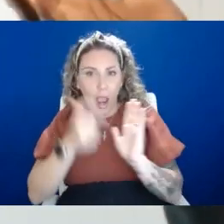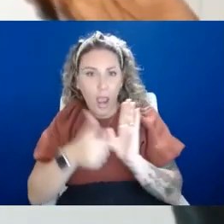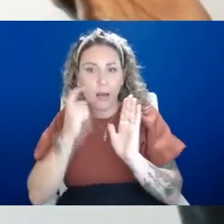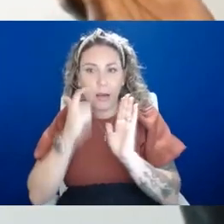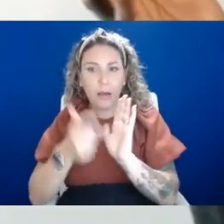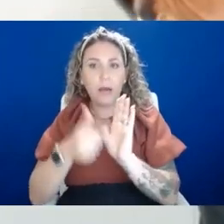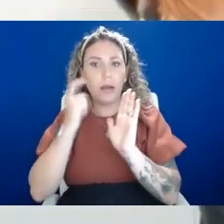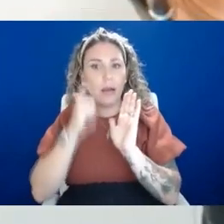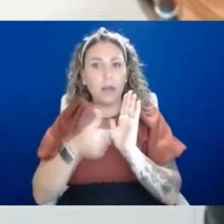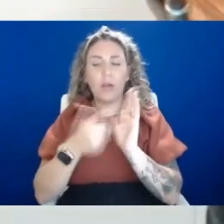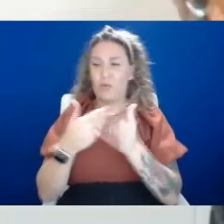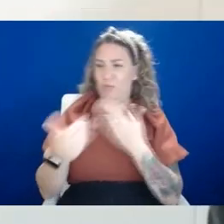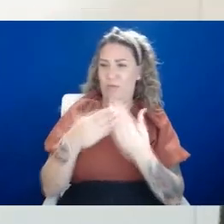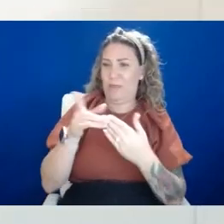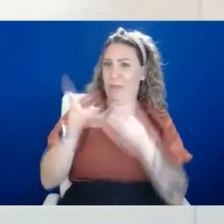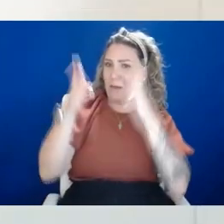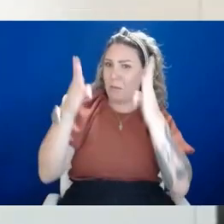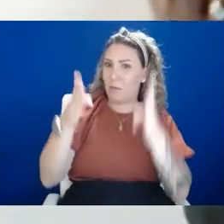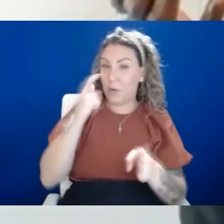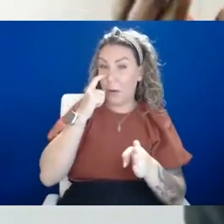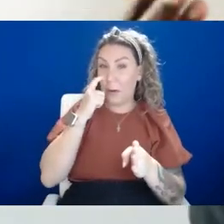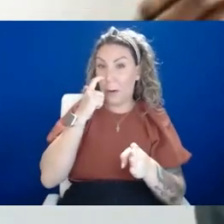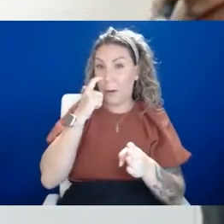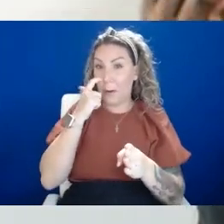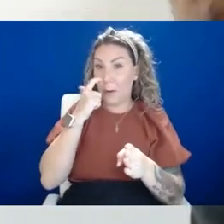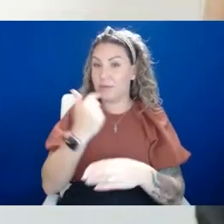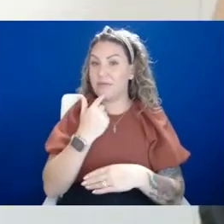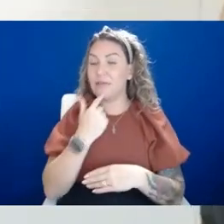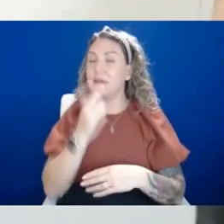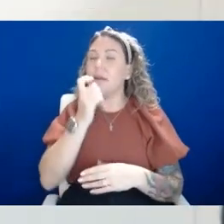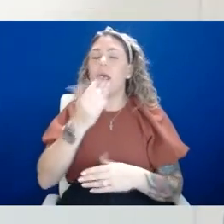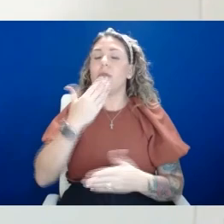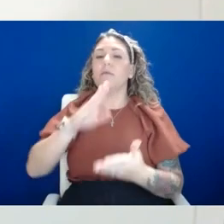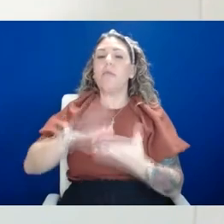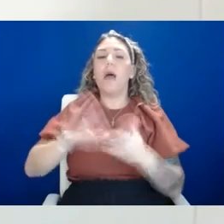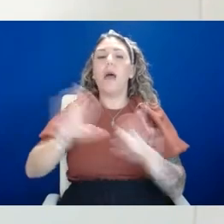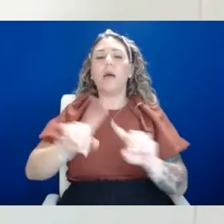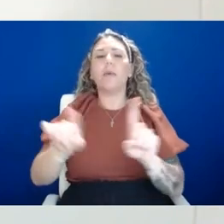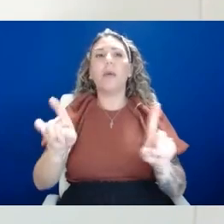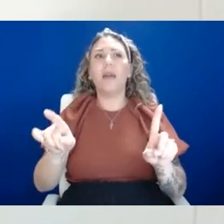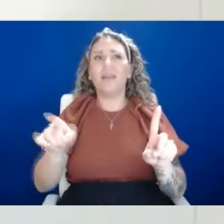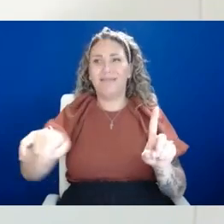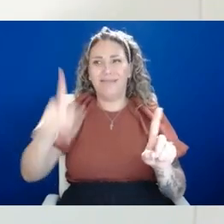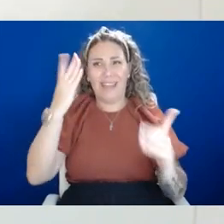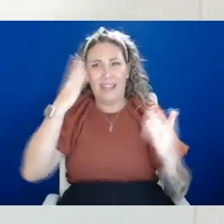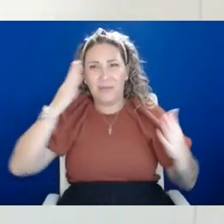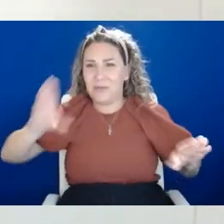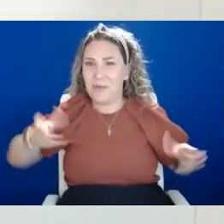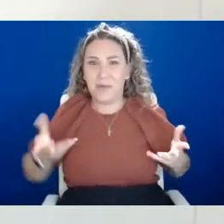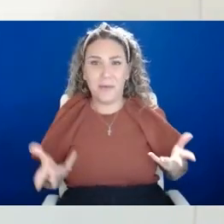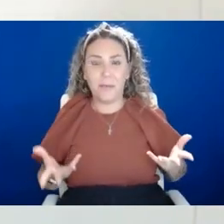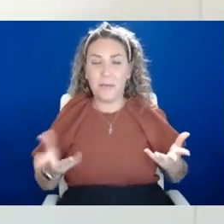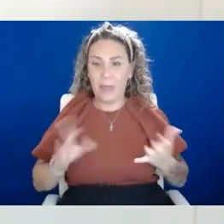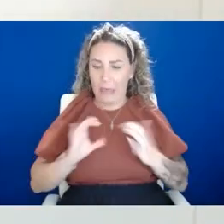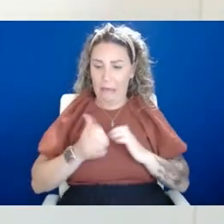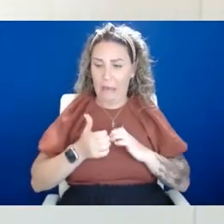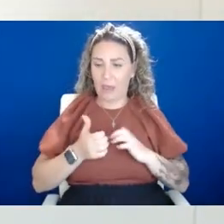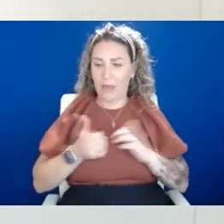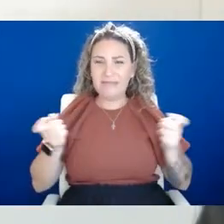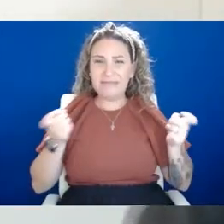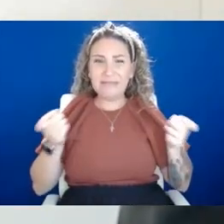whatever this person is saying, not that, you know, they're bad or anything. It's just that they don't know, um, even how to go about,